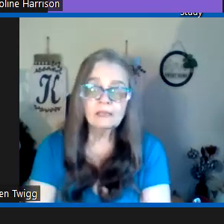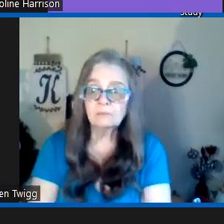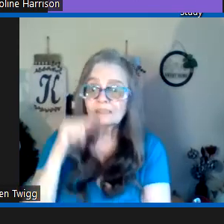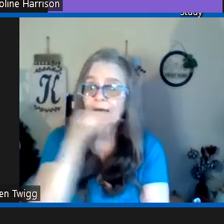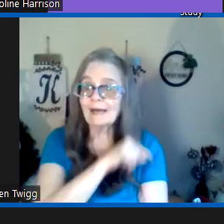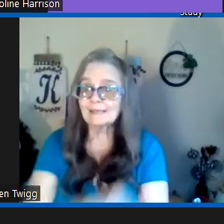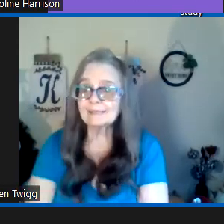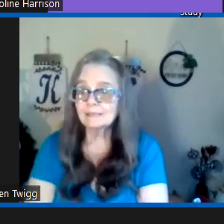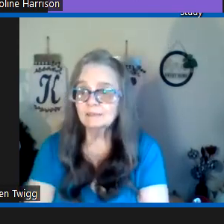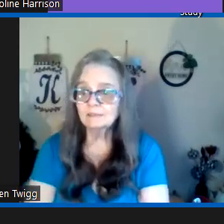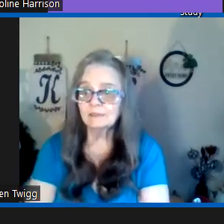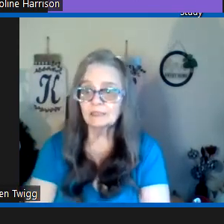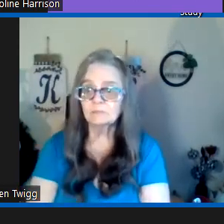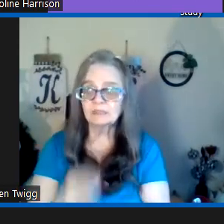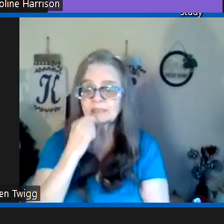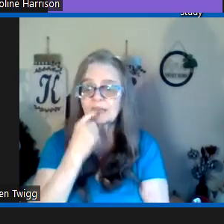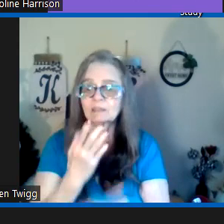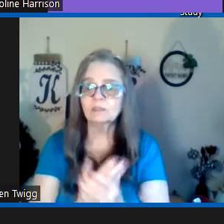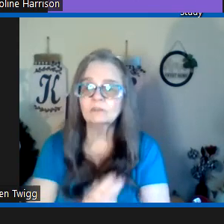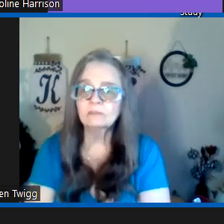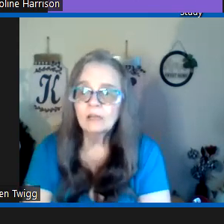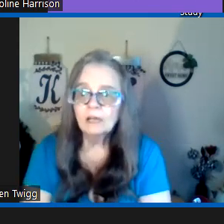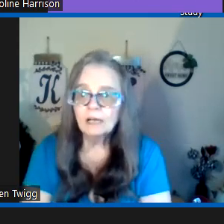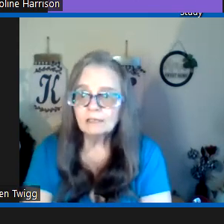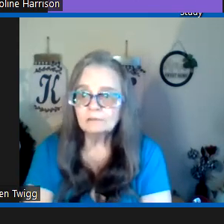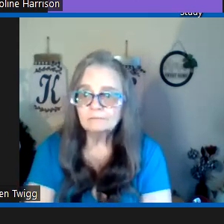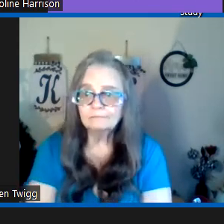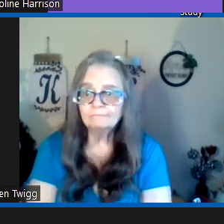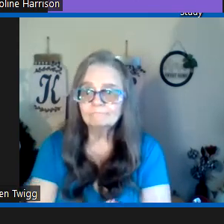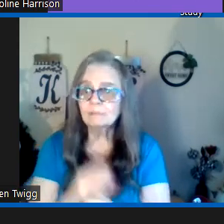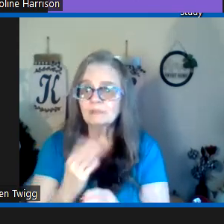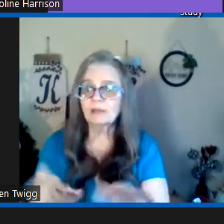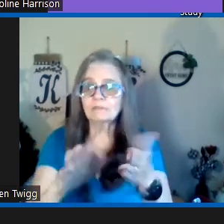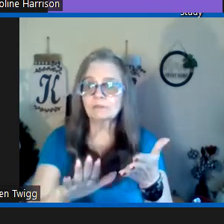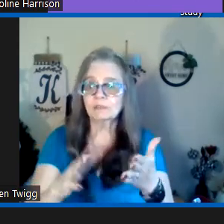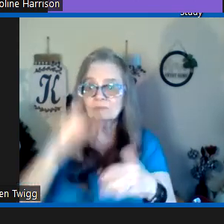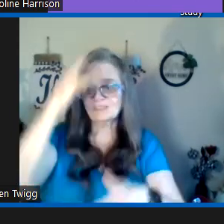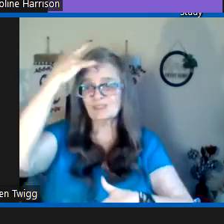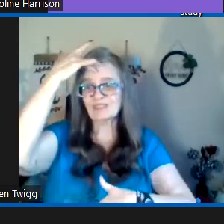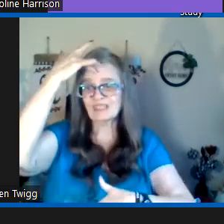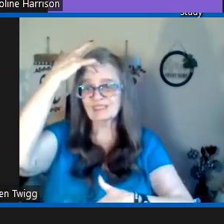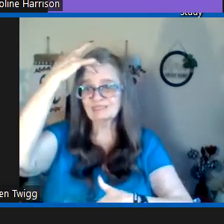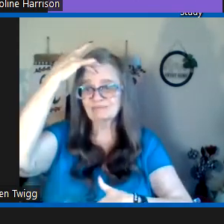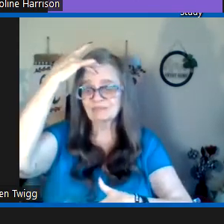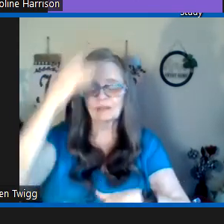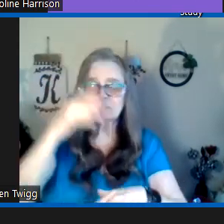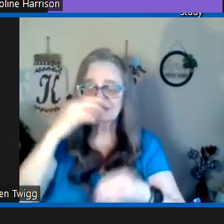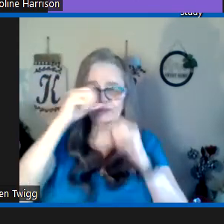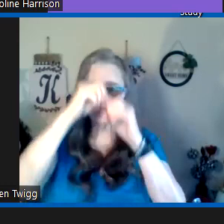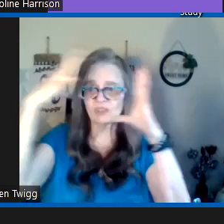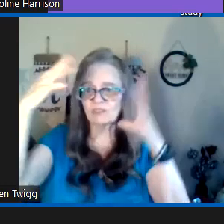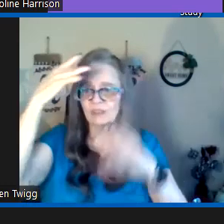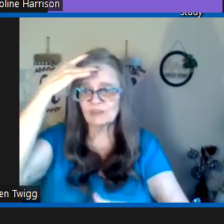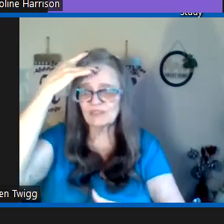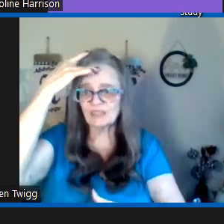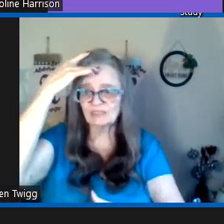they can be lies they can be telling you uh maybe you have a dream that you're sick or i